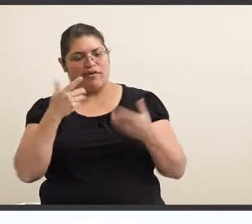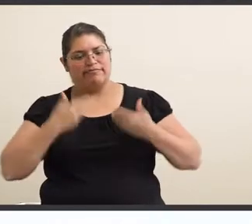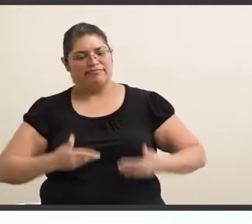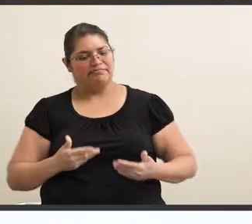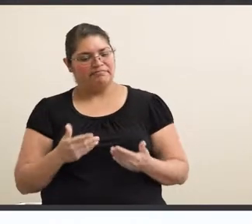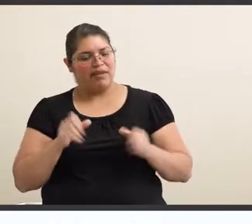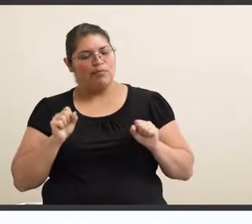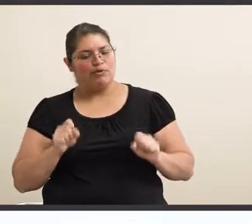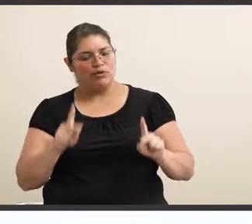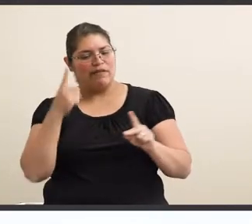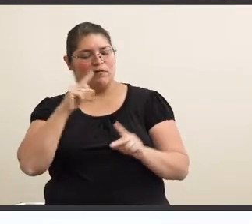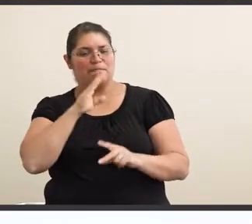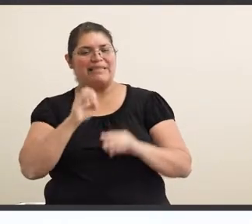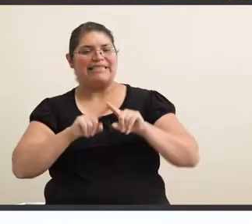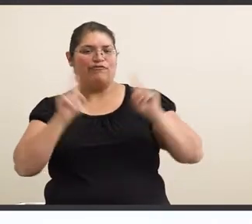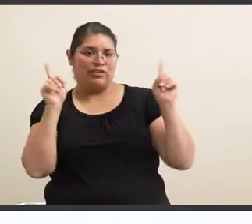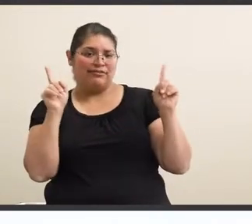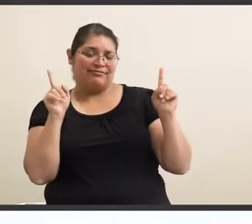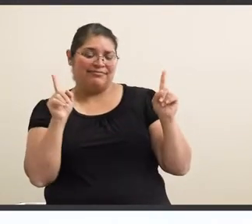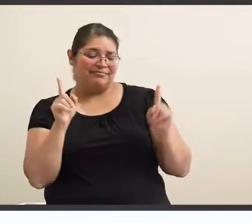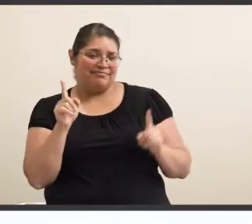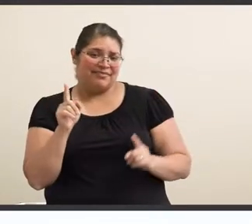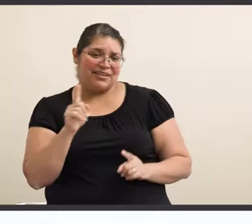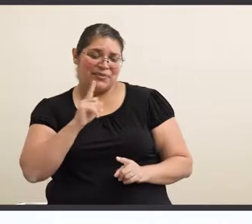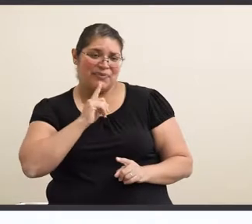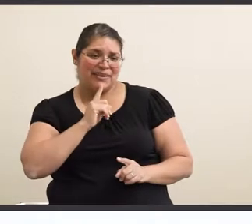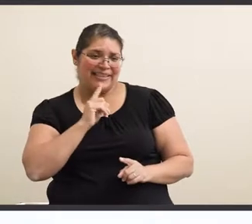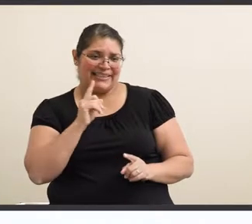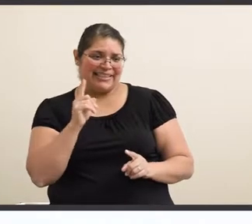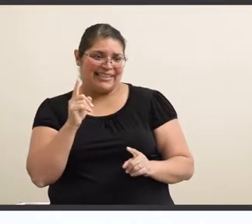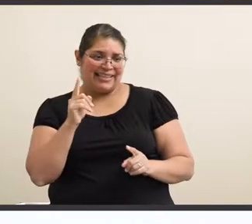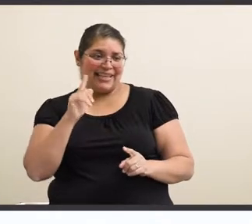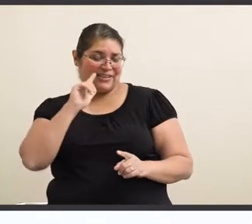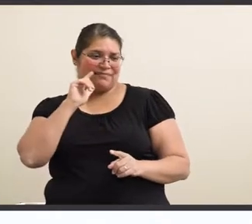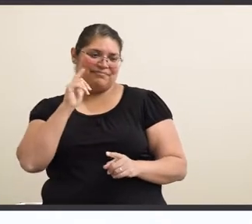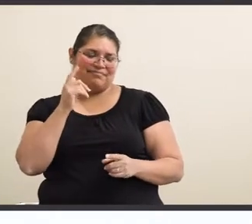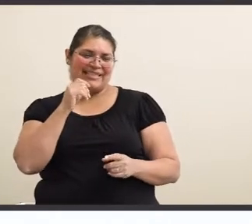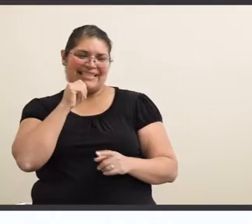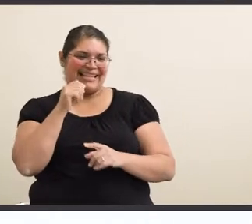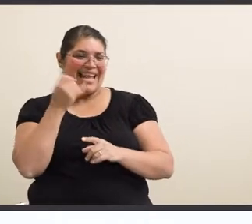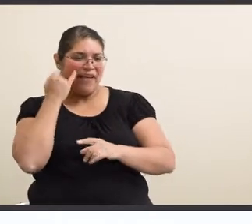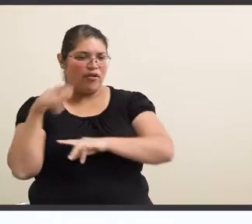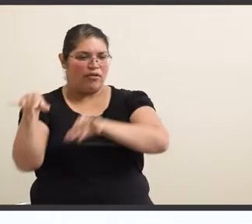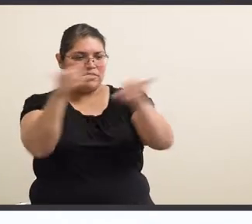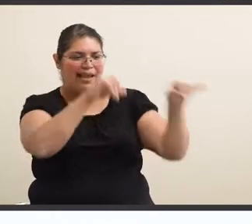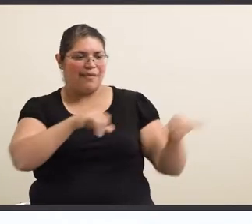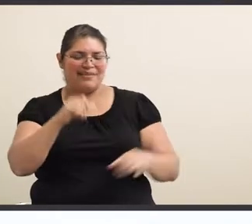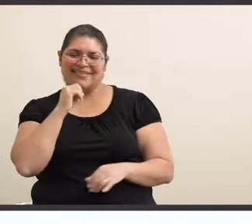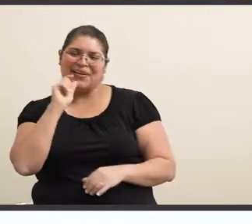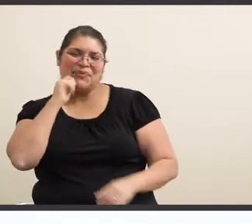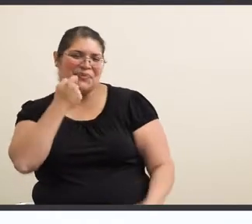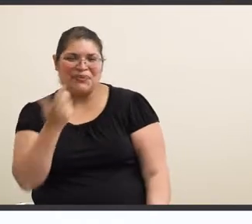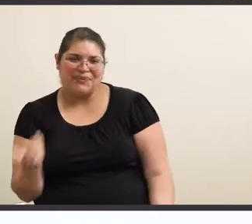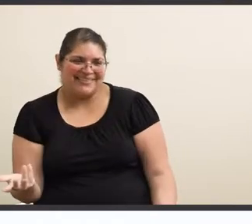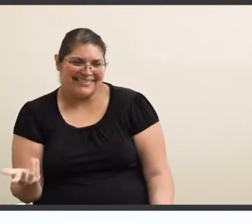from everybody else. So there isn't anything cool about being the same as everybody else anyway.